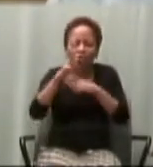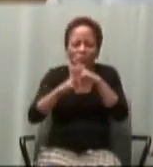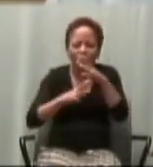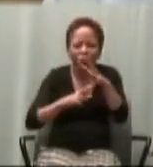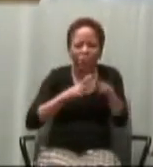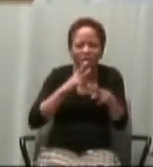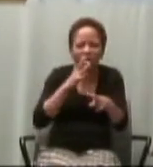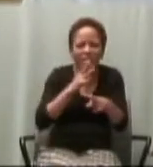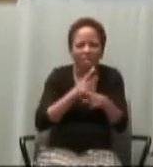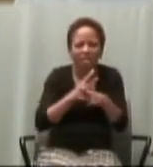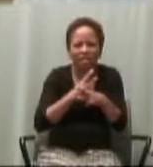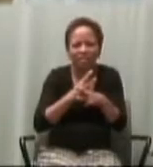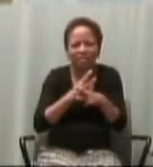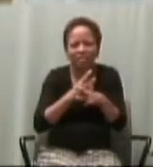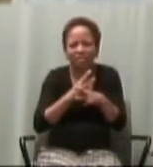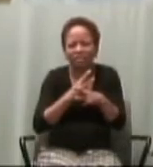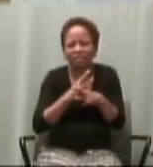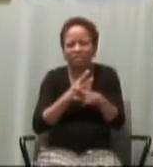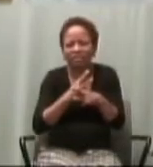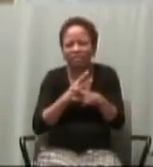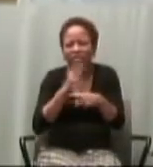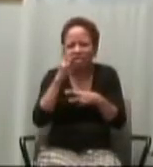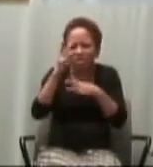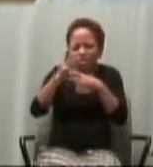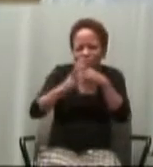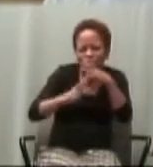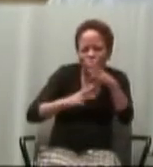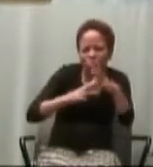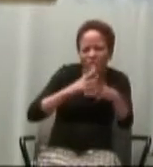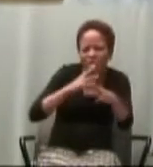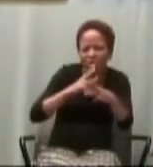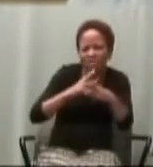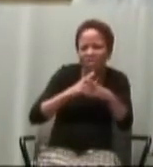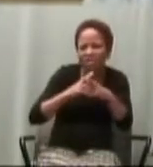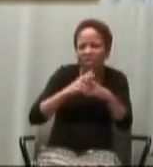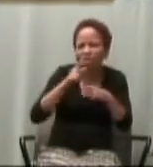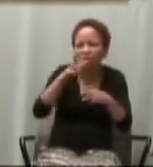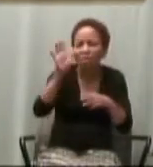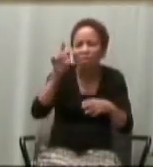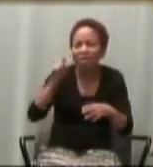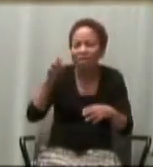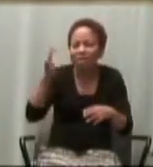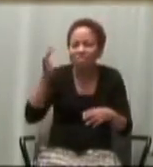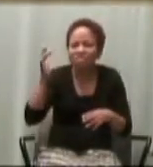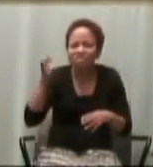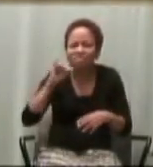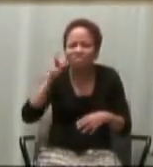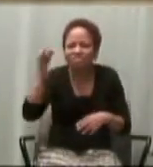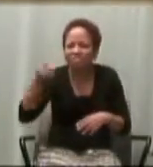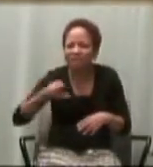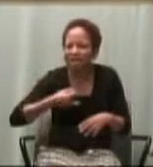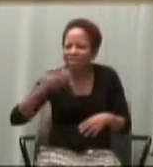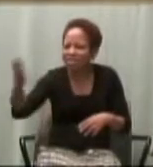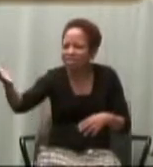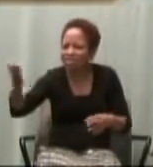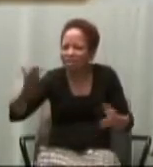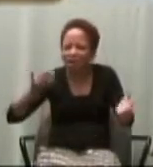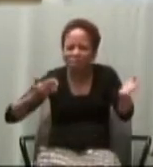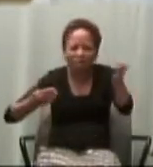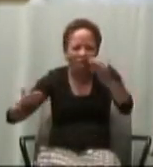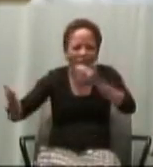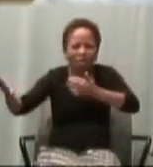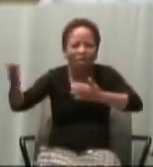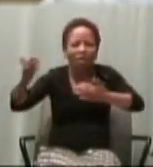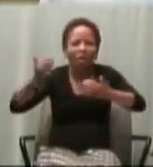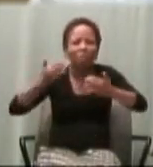and invite others to also see that they too are favored because sometimes you think we're